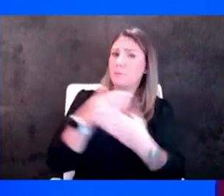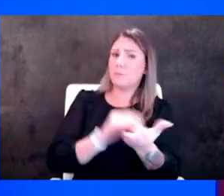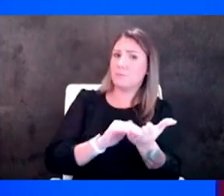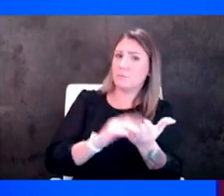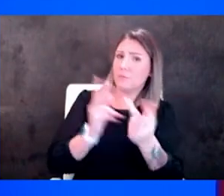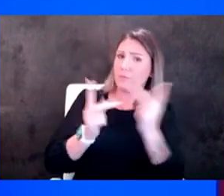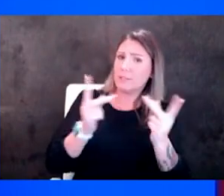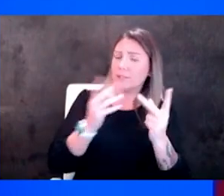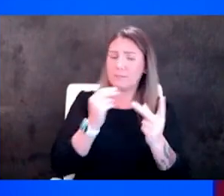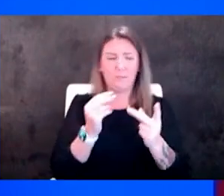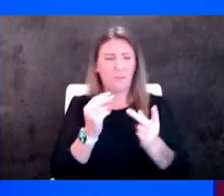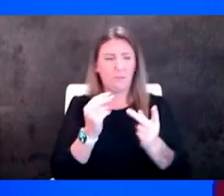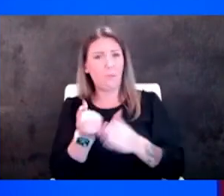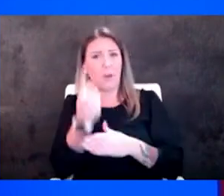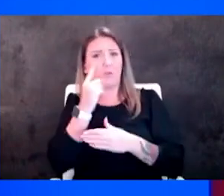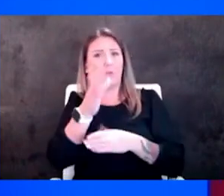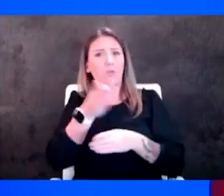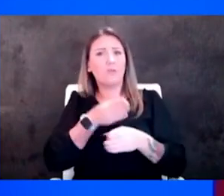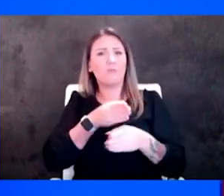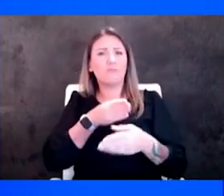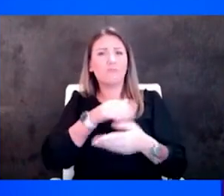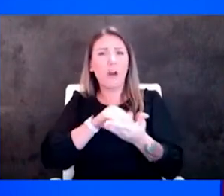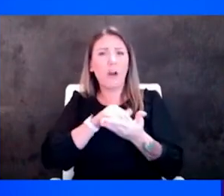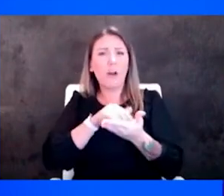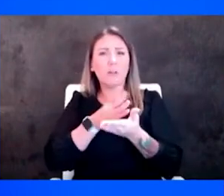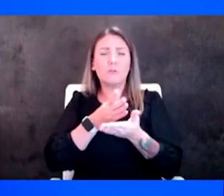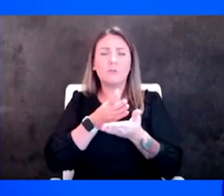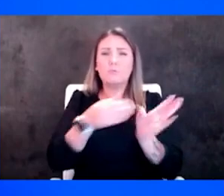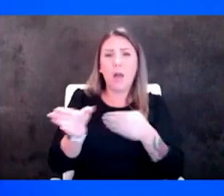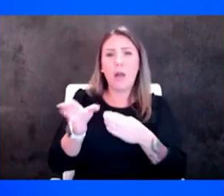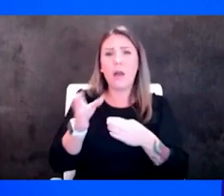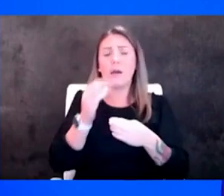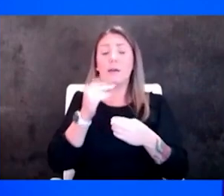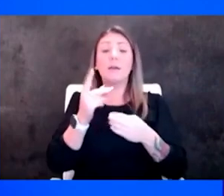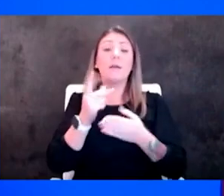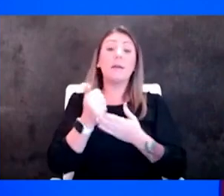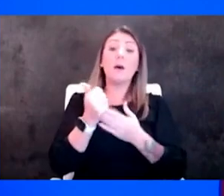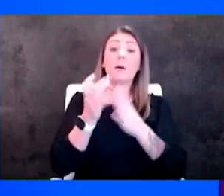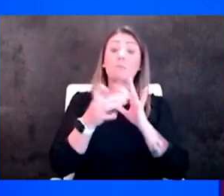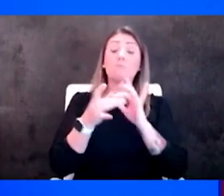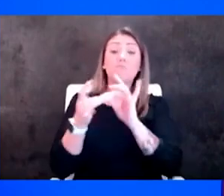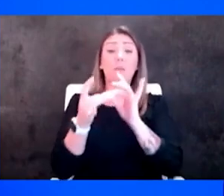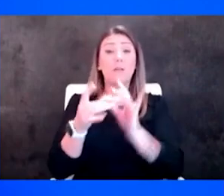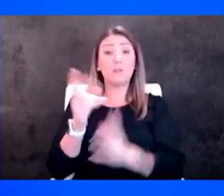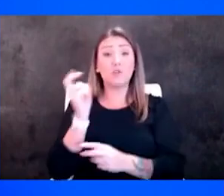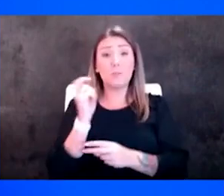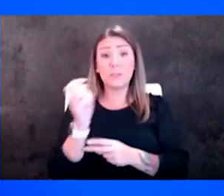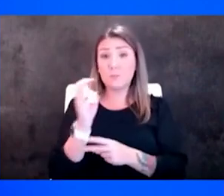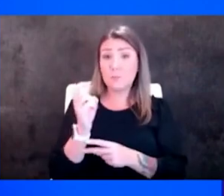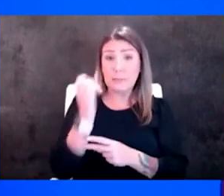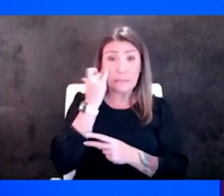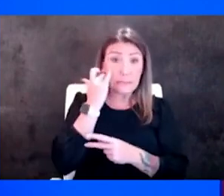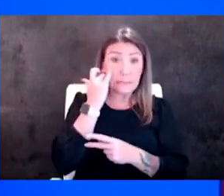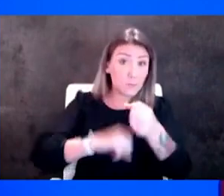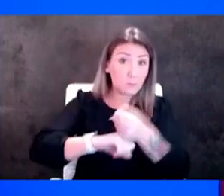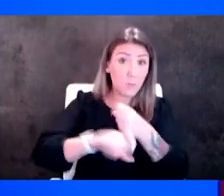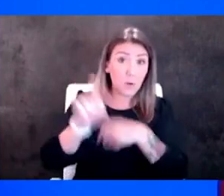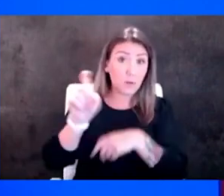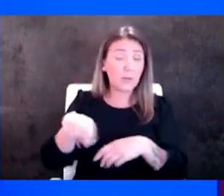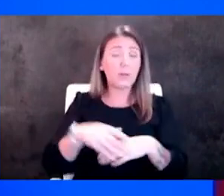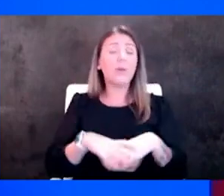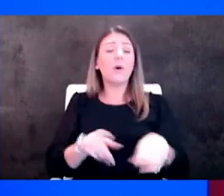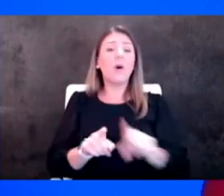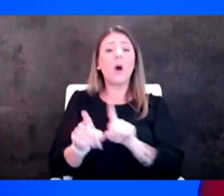their physician's plan of care connect them to transportation services if they need support and and then connect them to